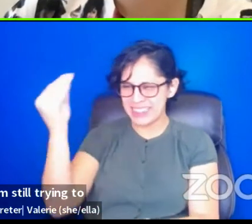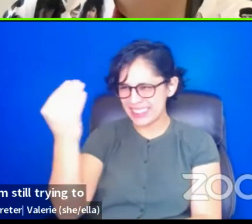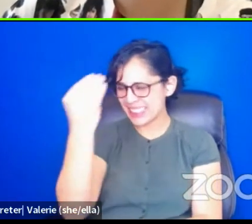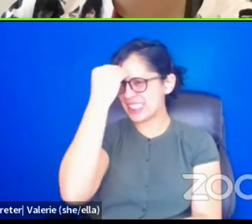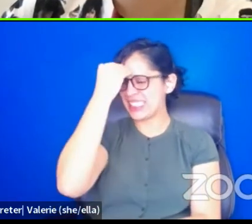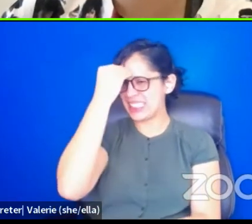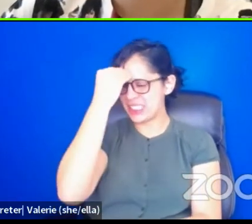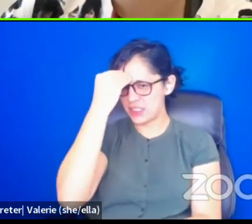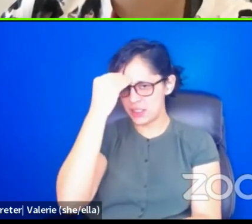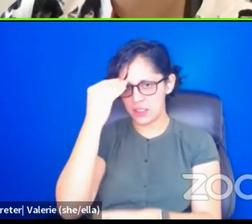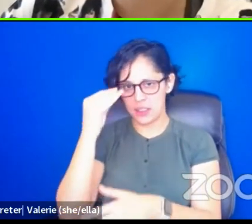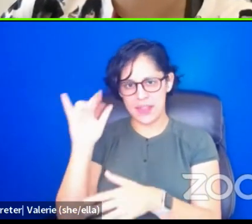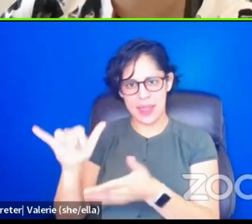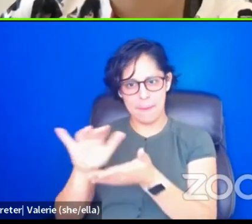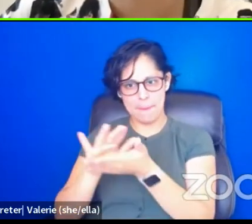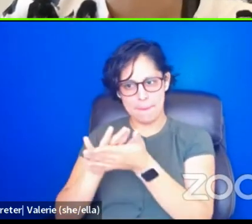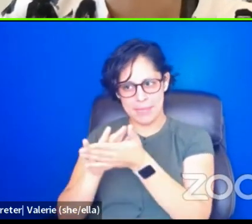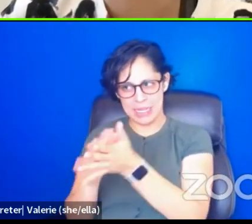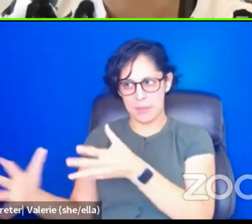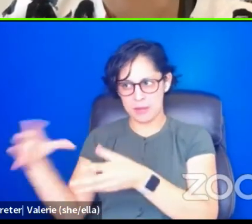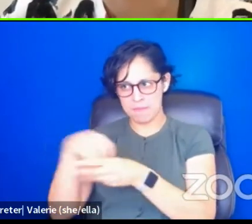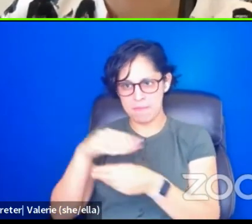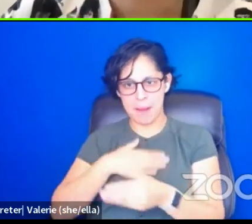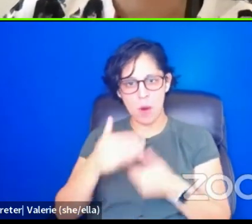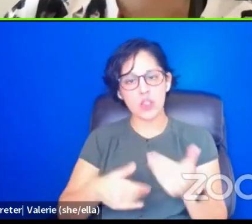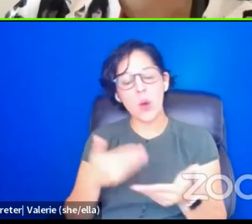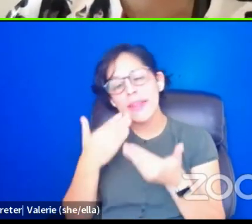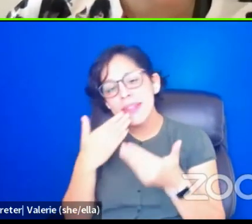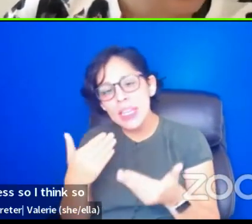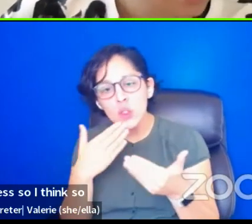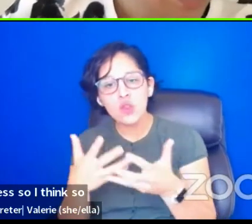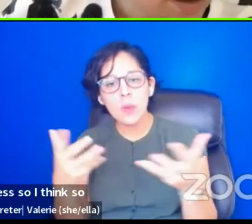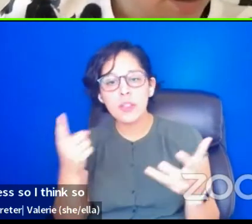and make that a part of my process. So I thank you so much for bringing that.